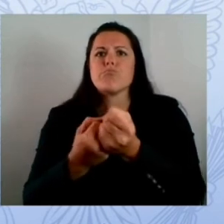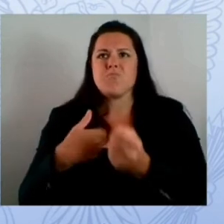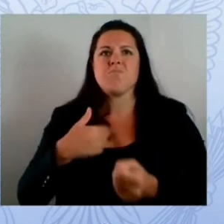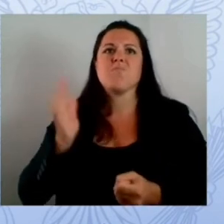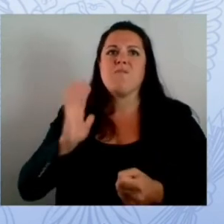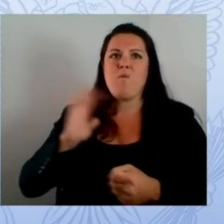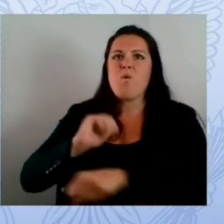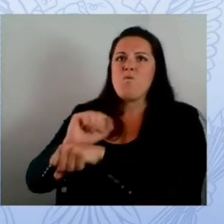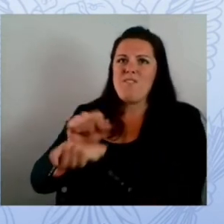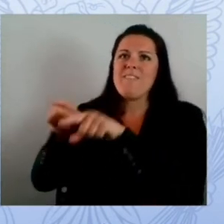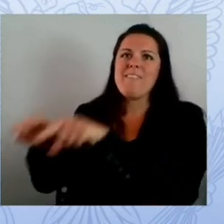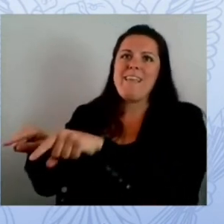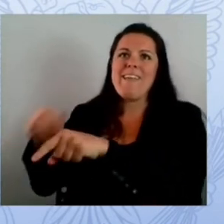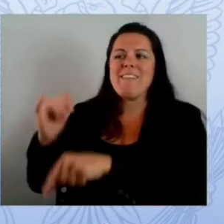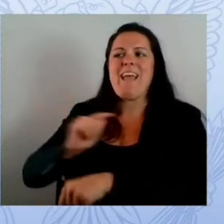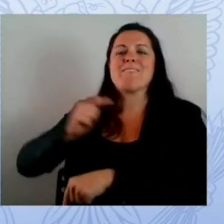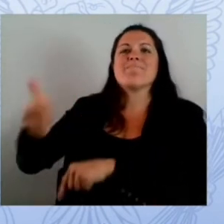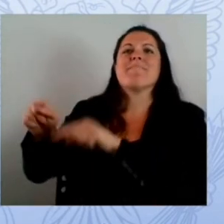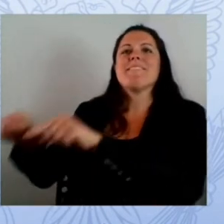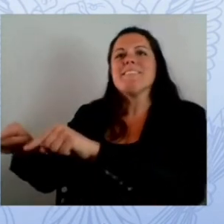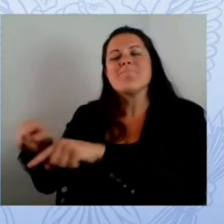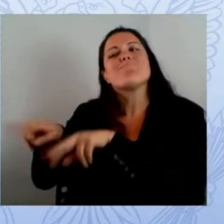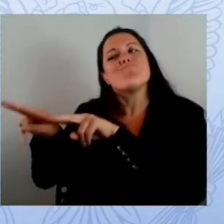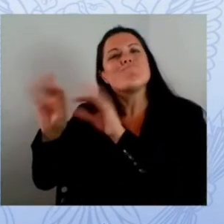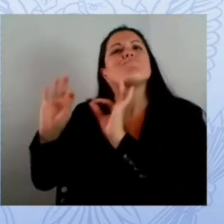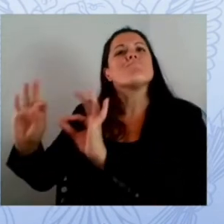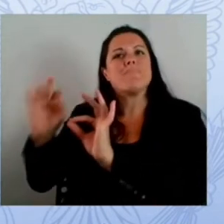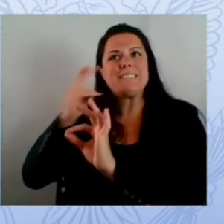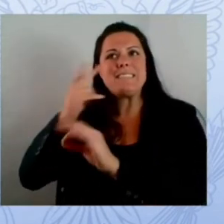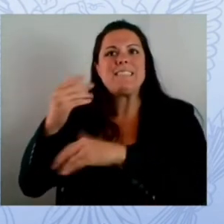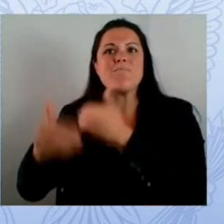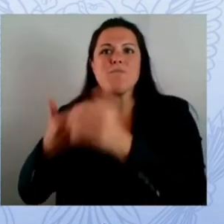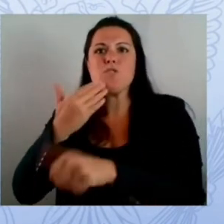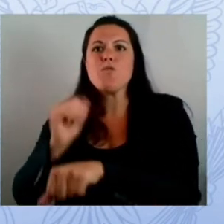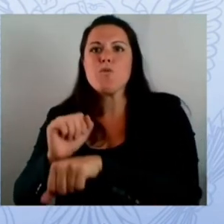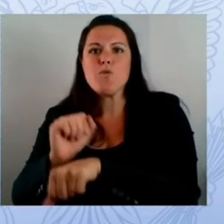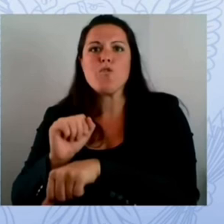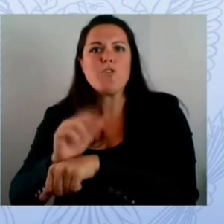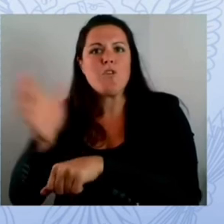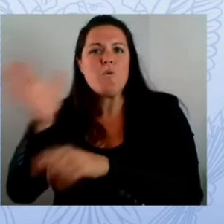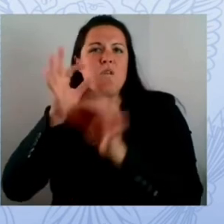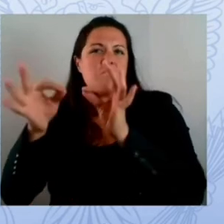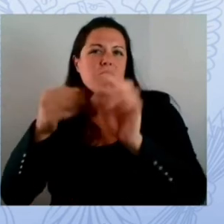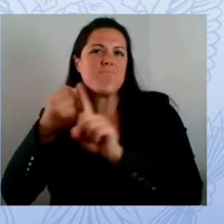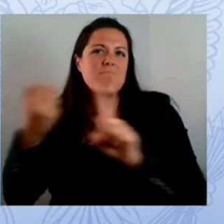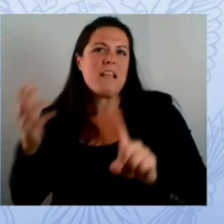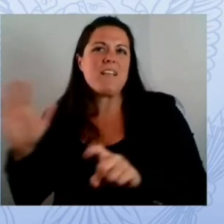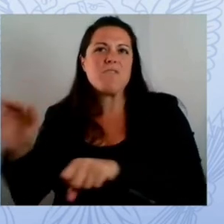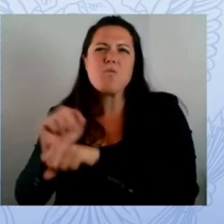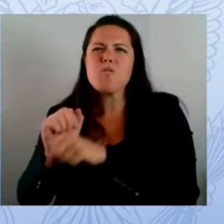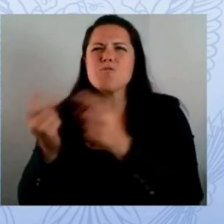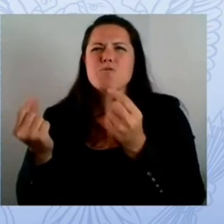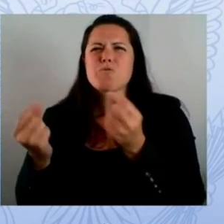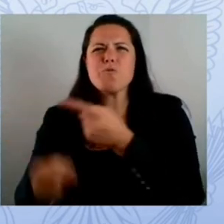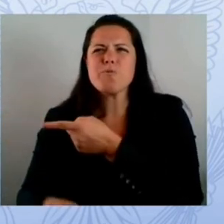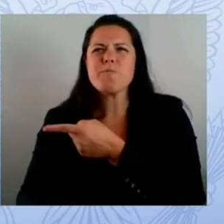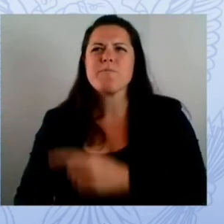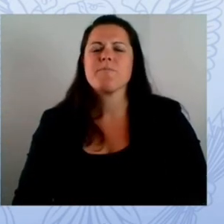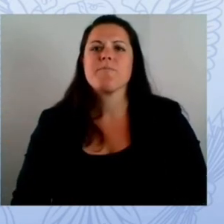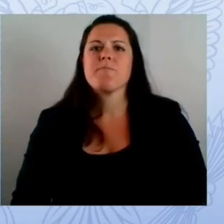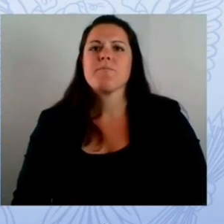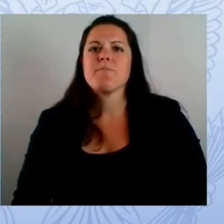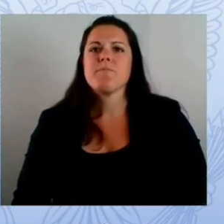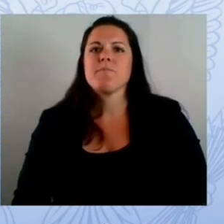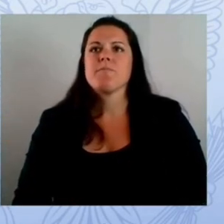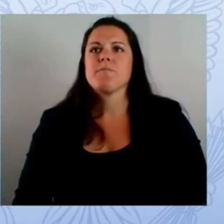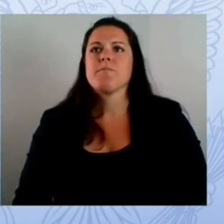involved but let's continue the conversation here what are we doing to strengthen cyber security what are the concrete actionable deliverables